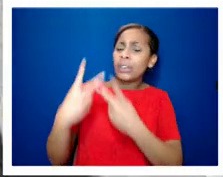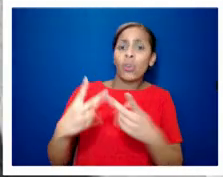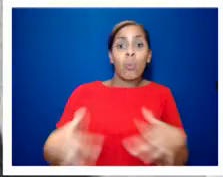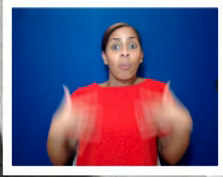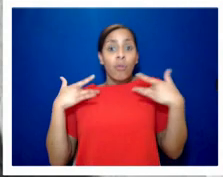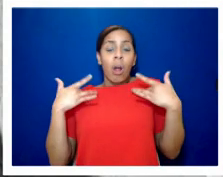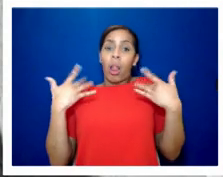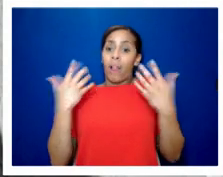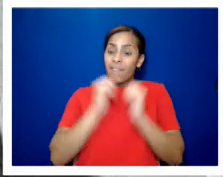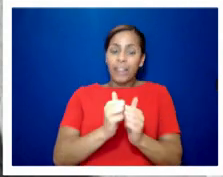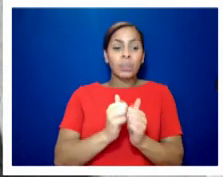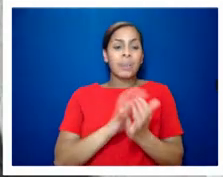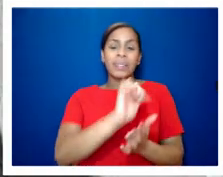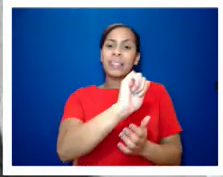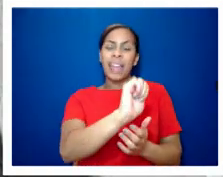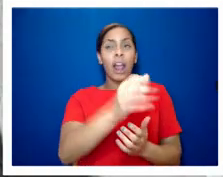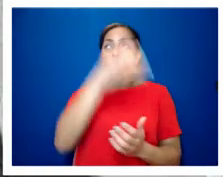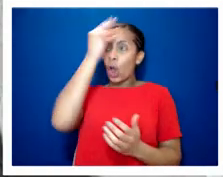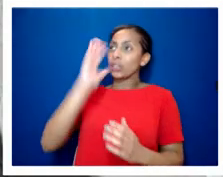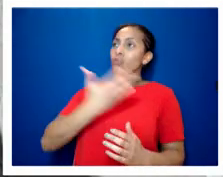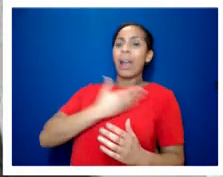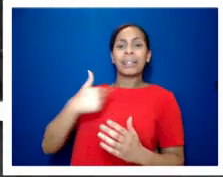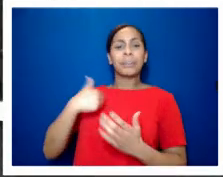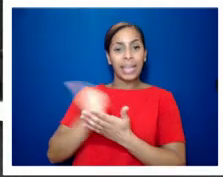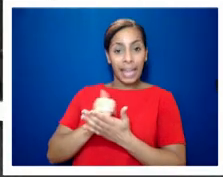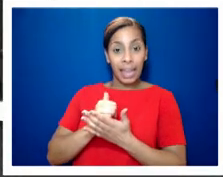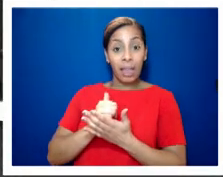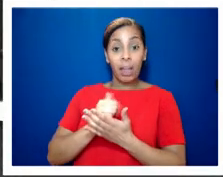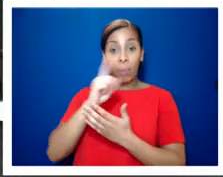and for that she received an 11 minute standing ovation